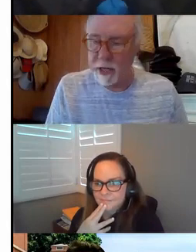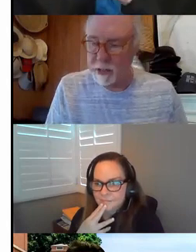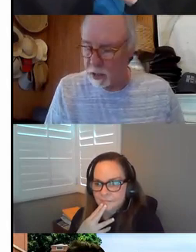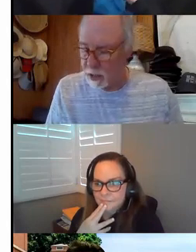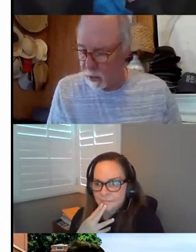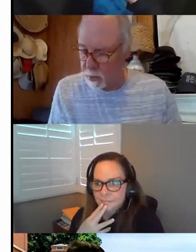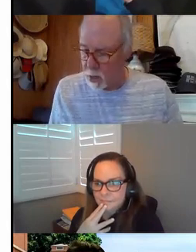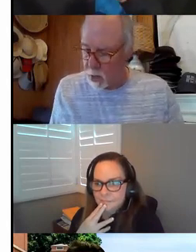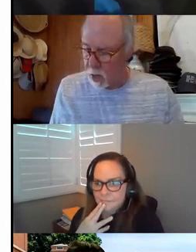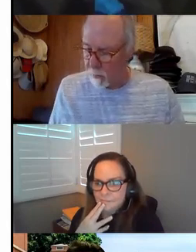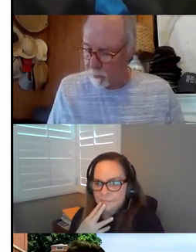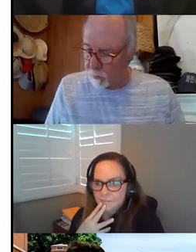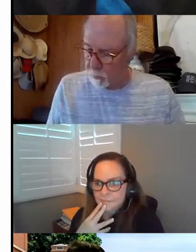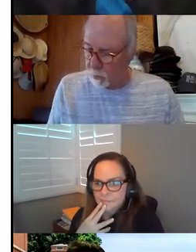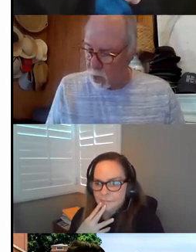very nicely.